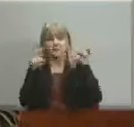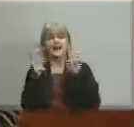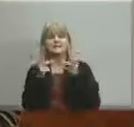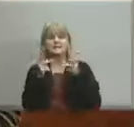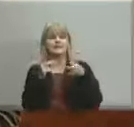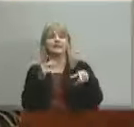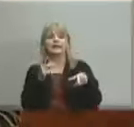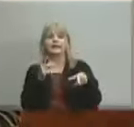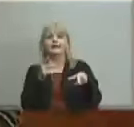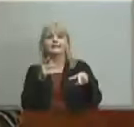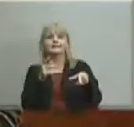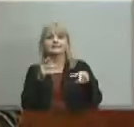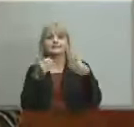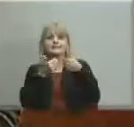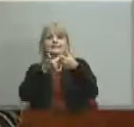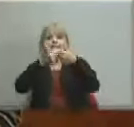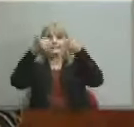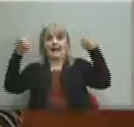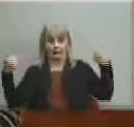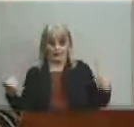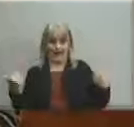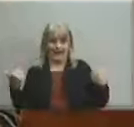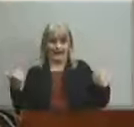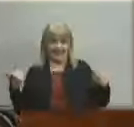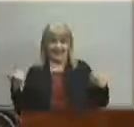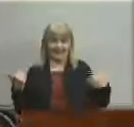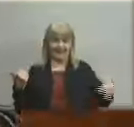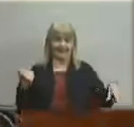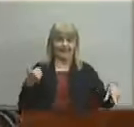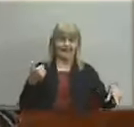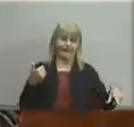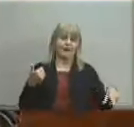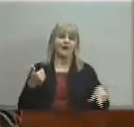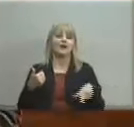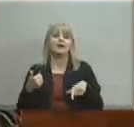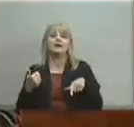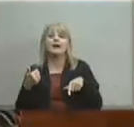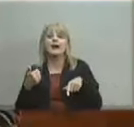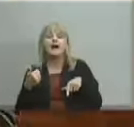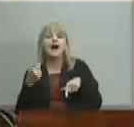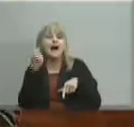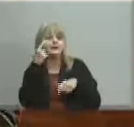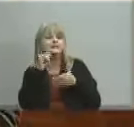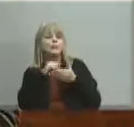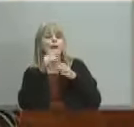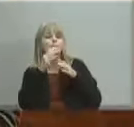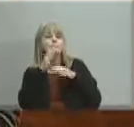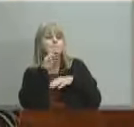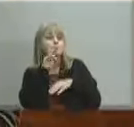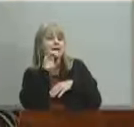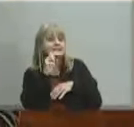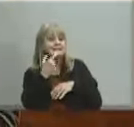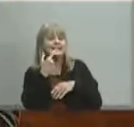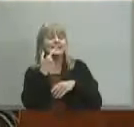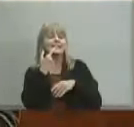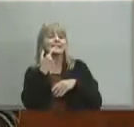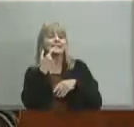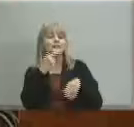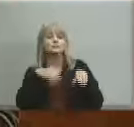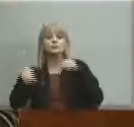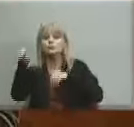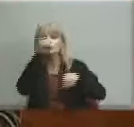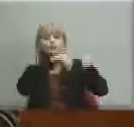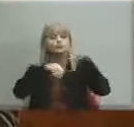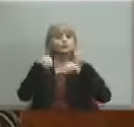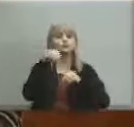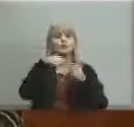mother's mother was here the problem is i understand why busing is crucial i do i also understand by you correcting these maps to represent a